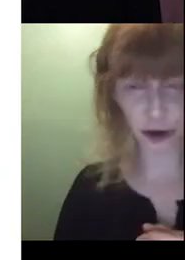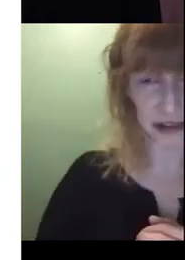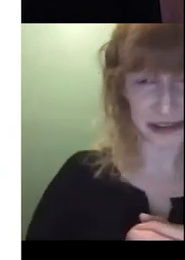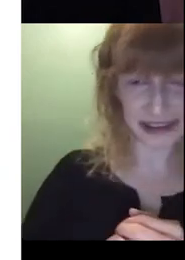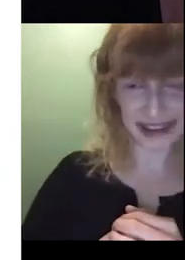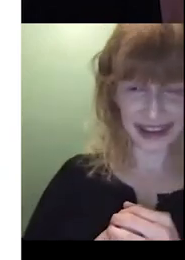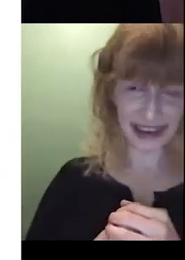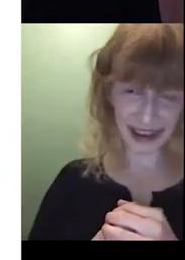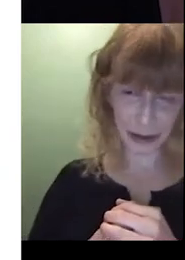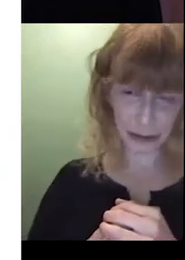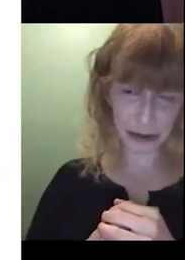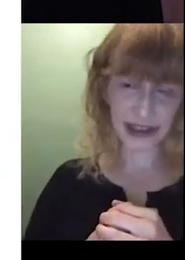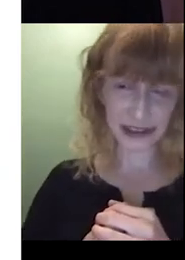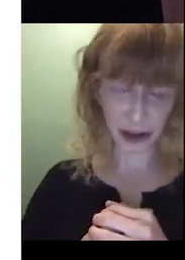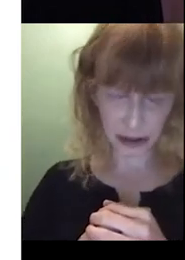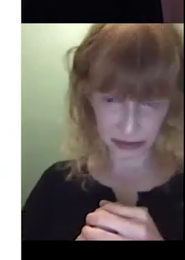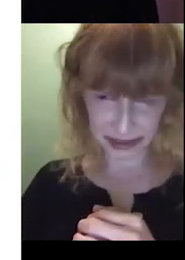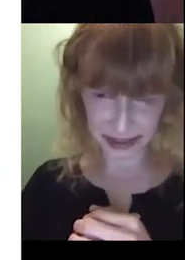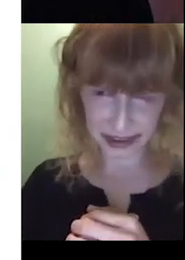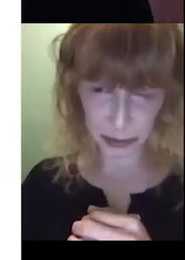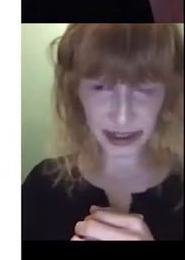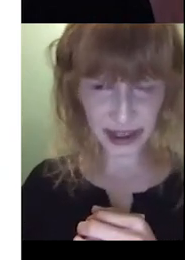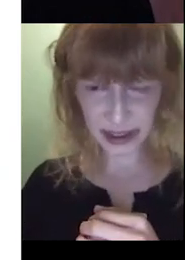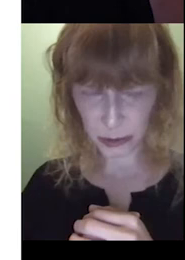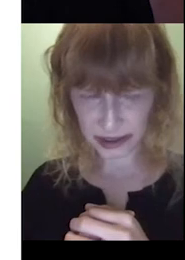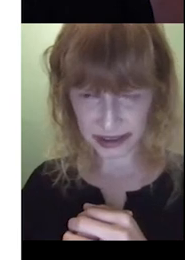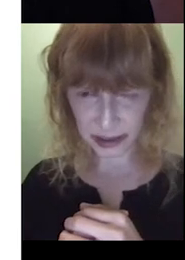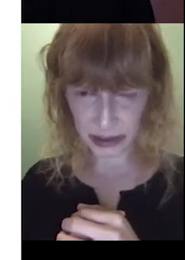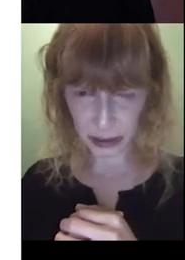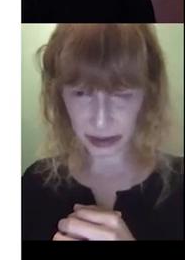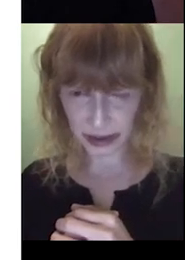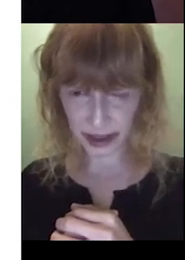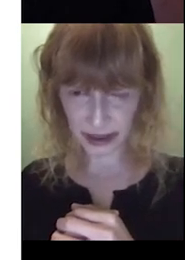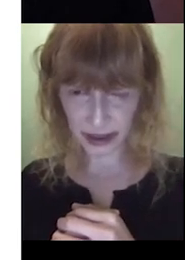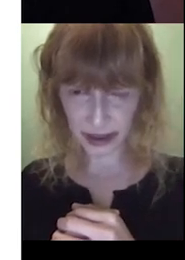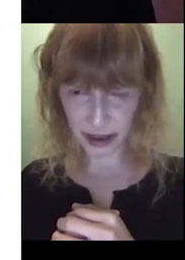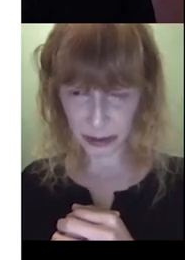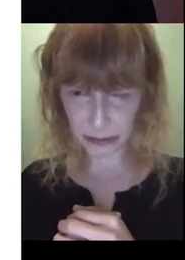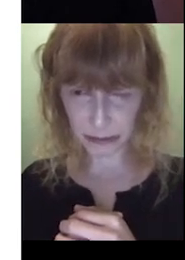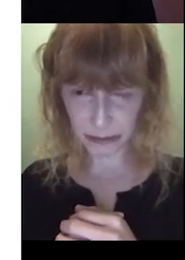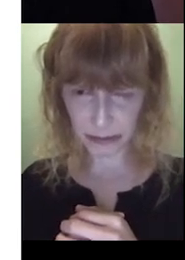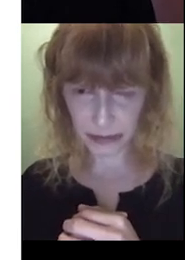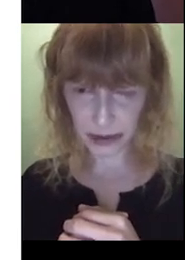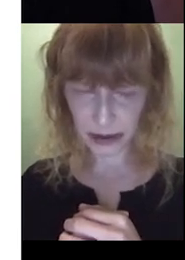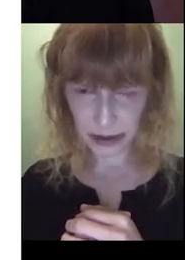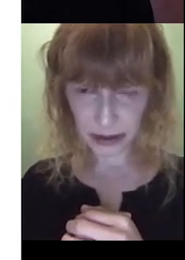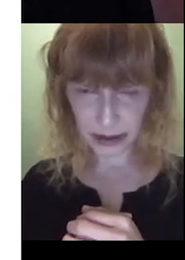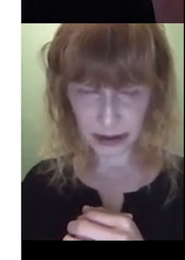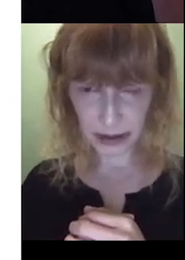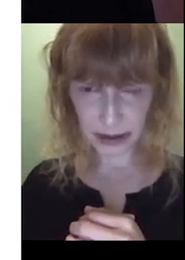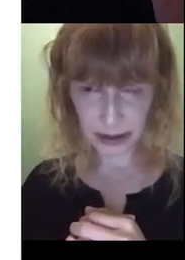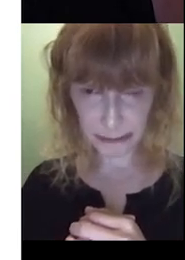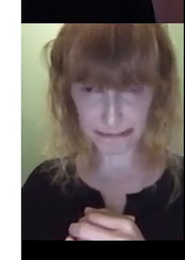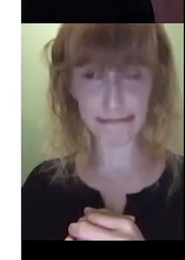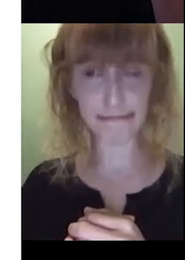his legs crossed, but it is kind of hard to say, but yeah, you could, we could say something about that. Um, It's also very